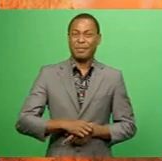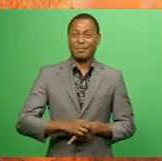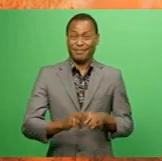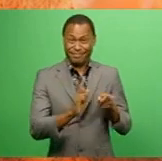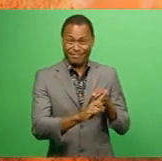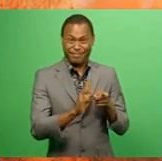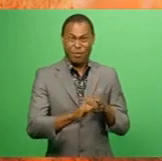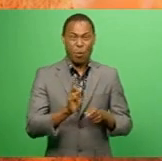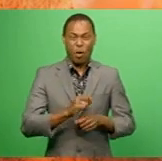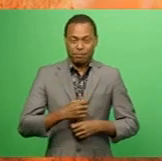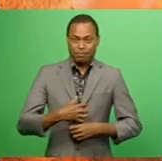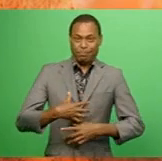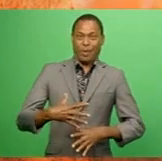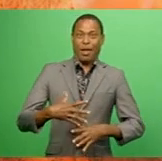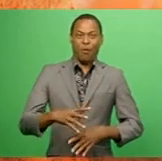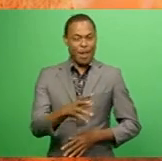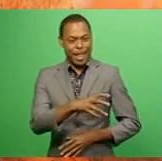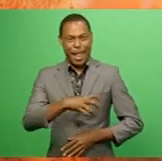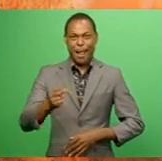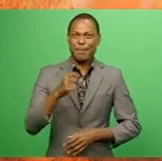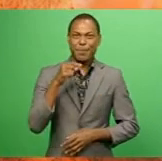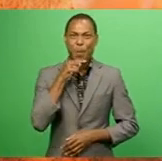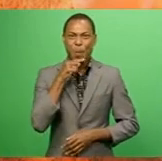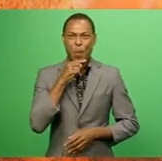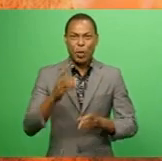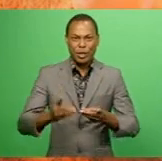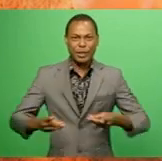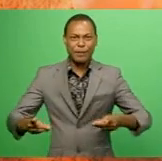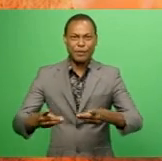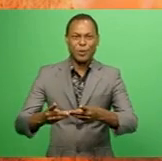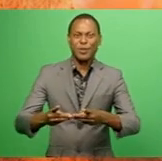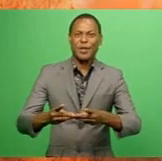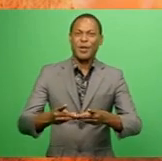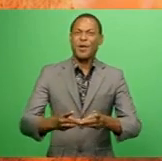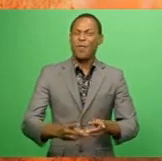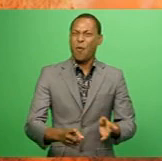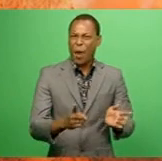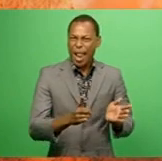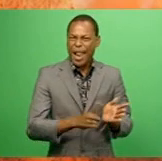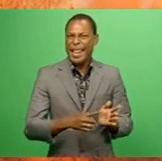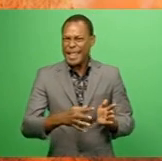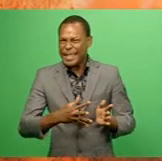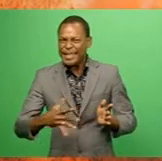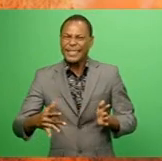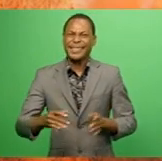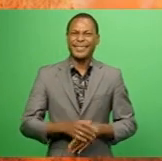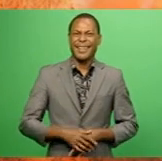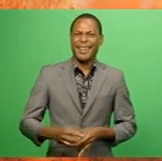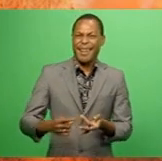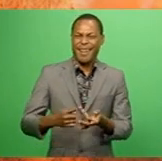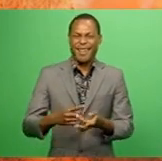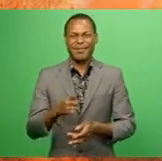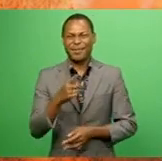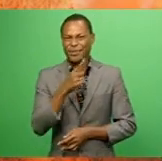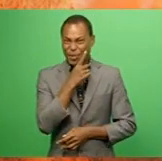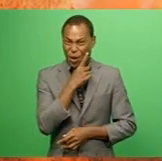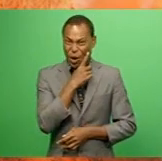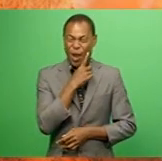crowd, claiming the Blue Ribbon event in the boys' division for Lelin Memorial School, while Navunga took the girls' medal back to Sawani.